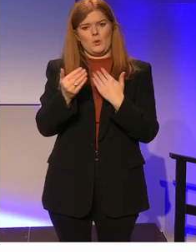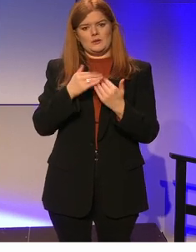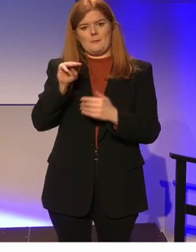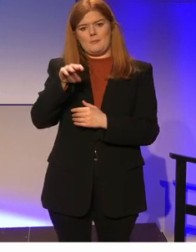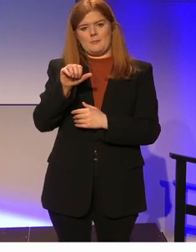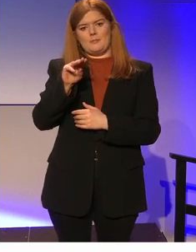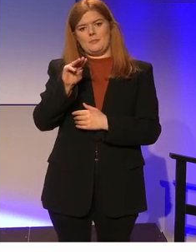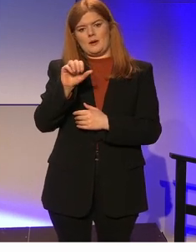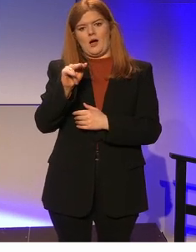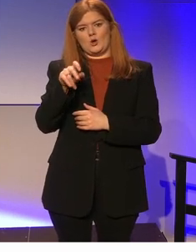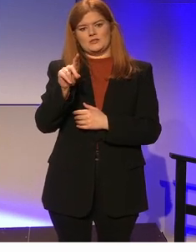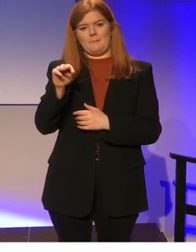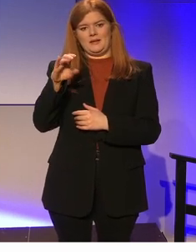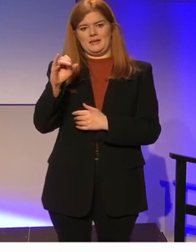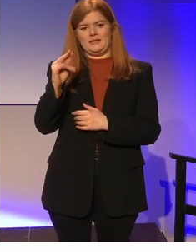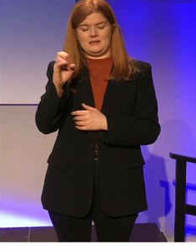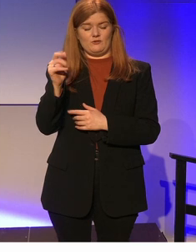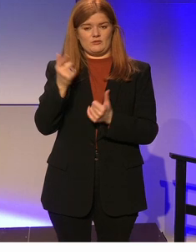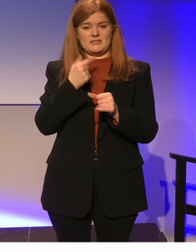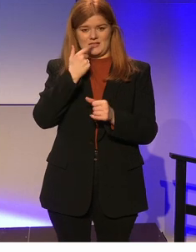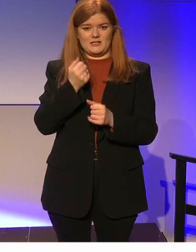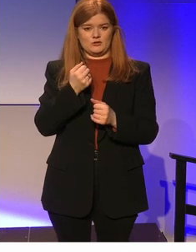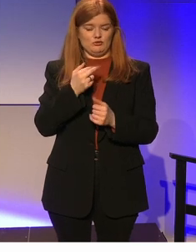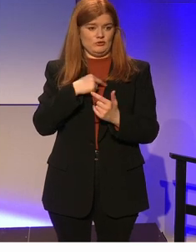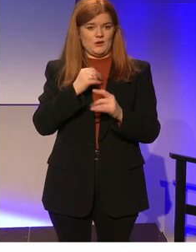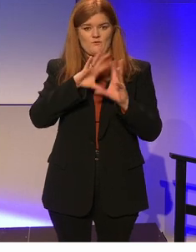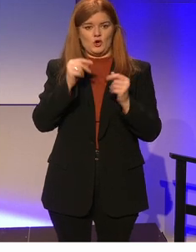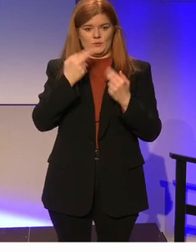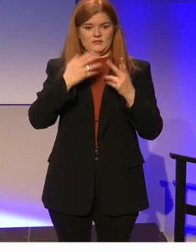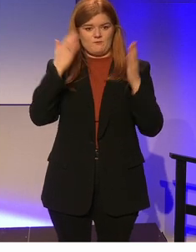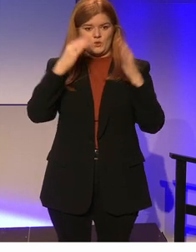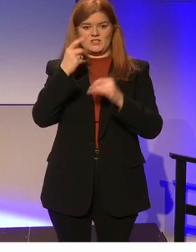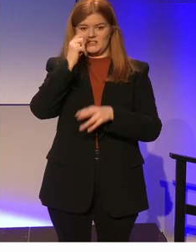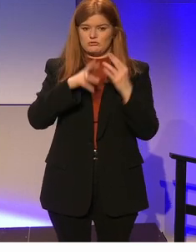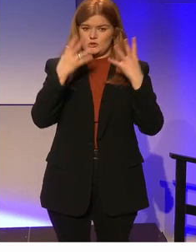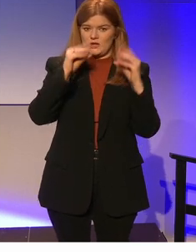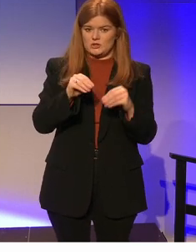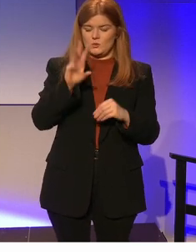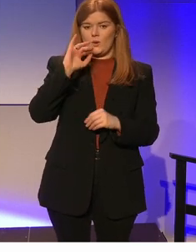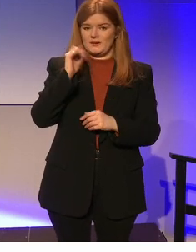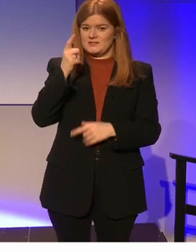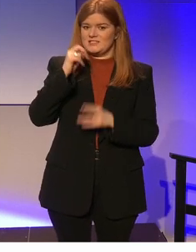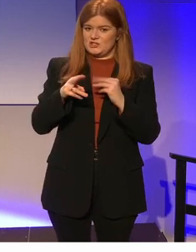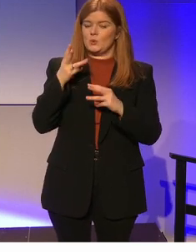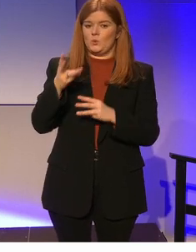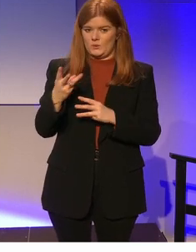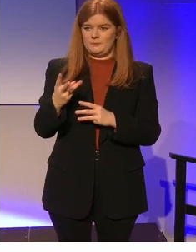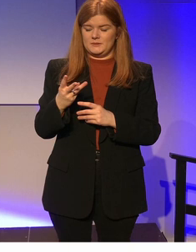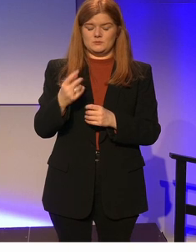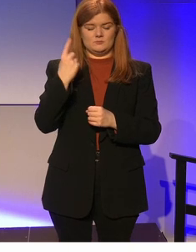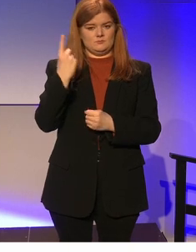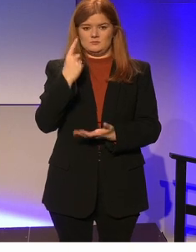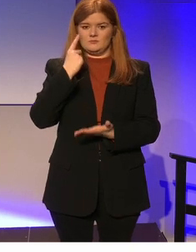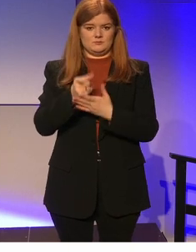McGee has said that ultimately we need to continue to focus on teacher education because the teachers are going to be the sole